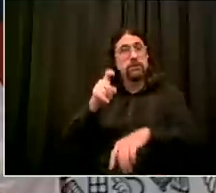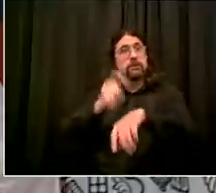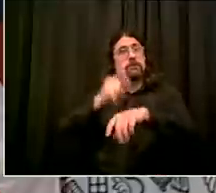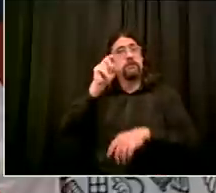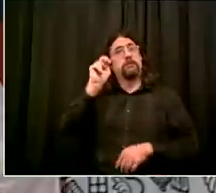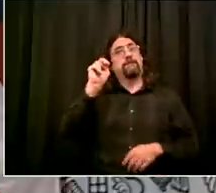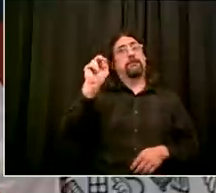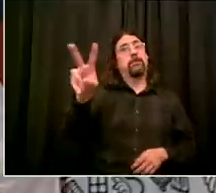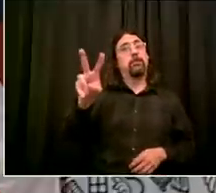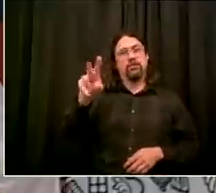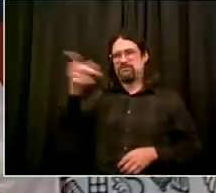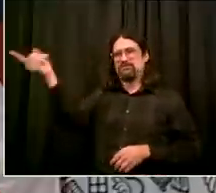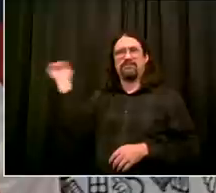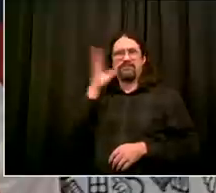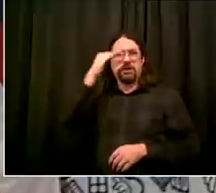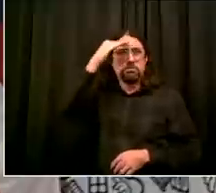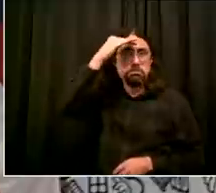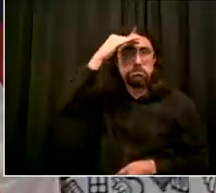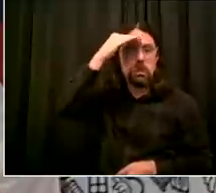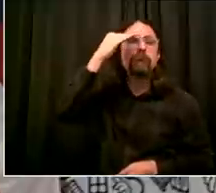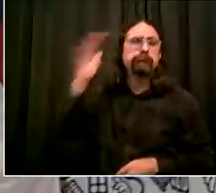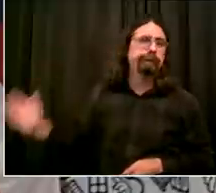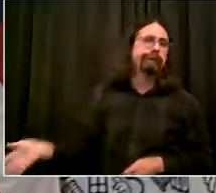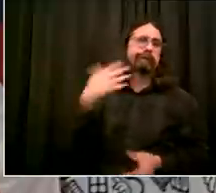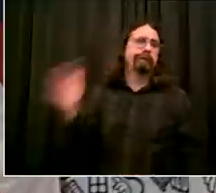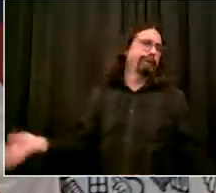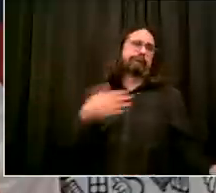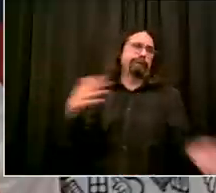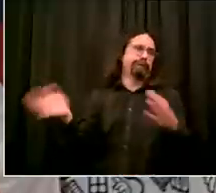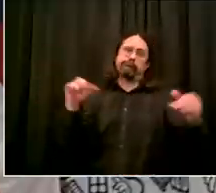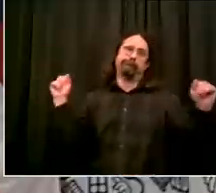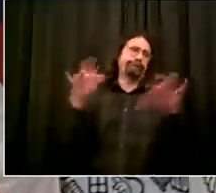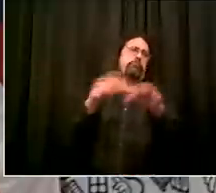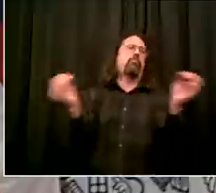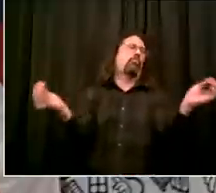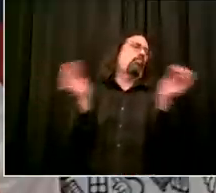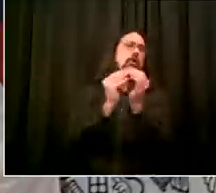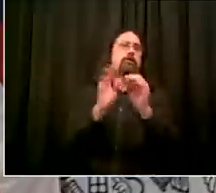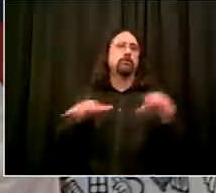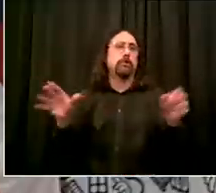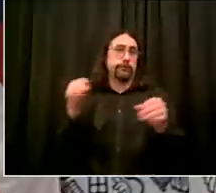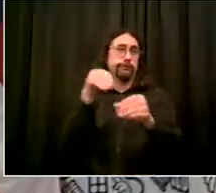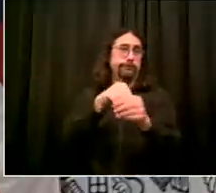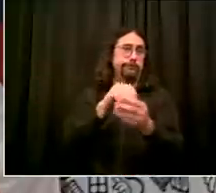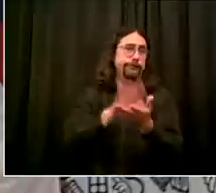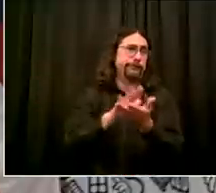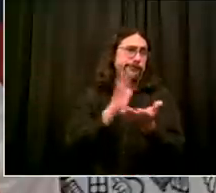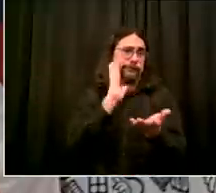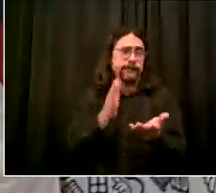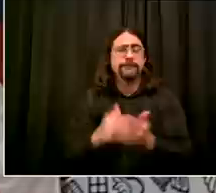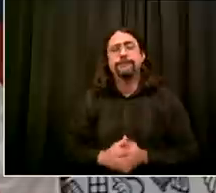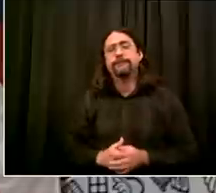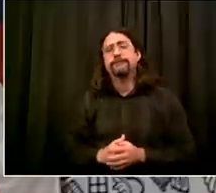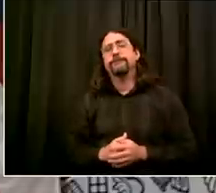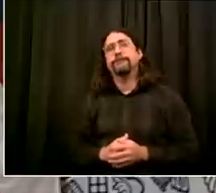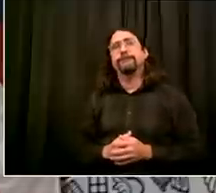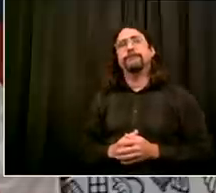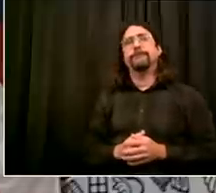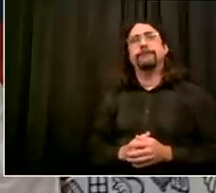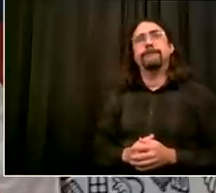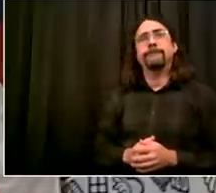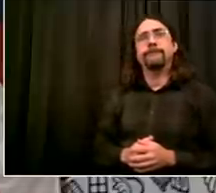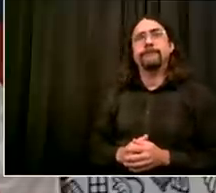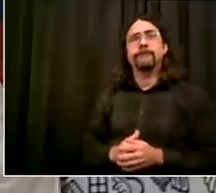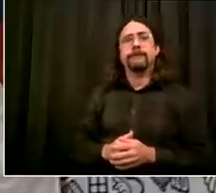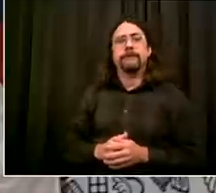and how safely and to make sure everyone feels that sense of encouragement the next is nolan from the new